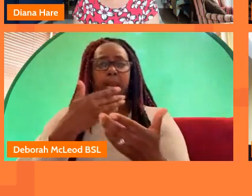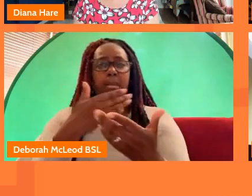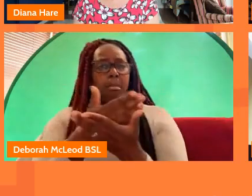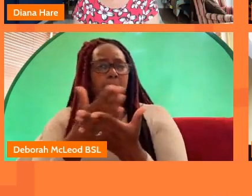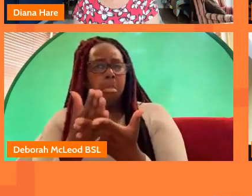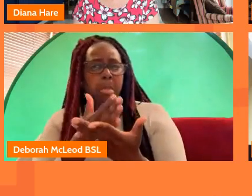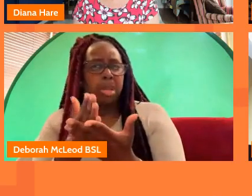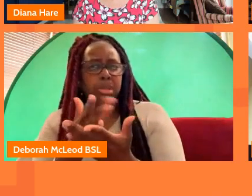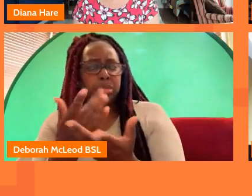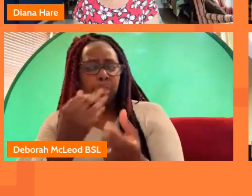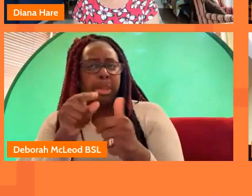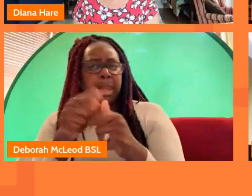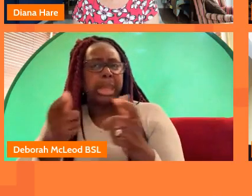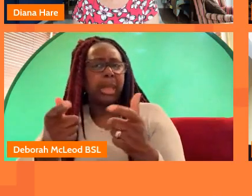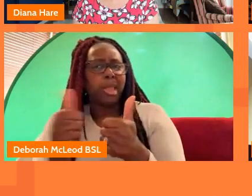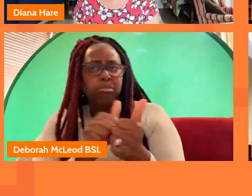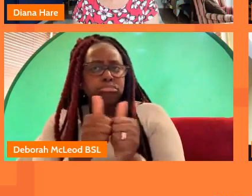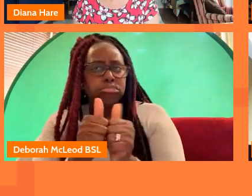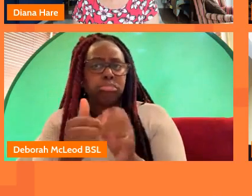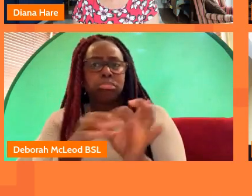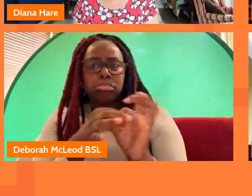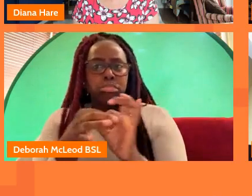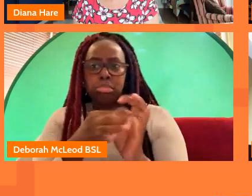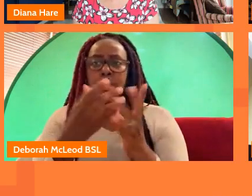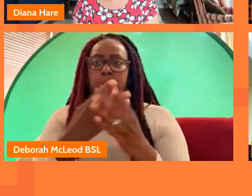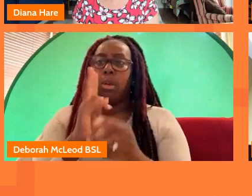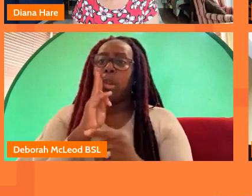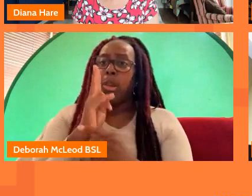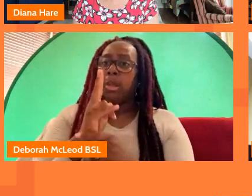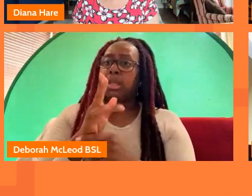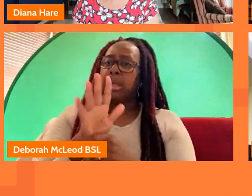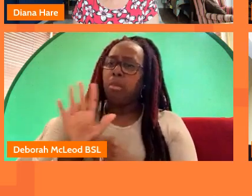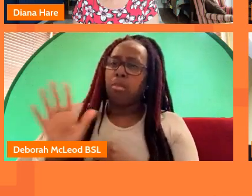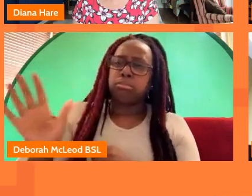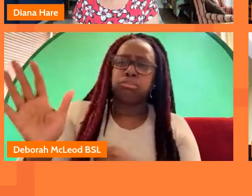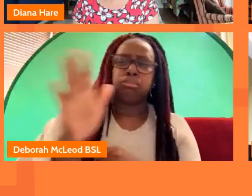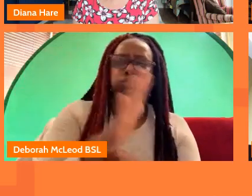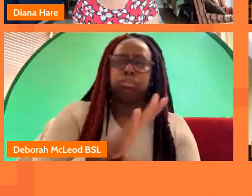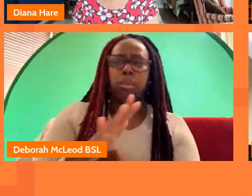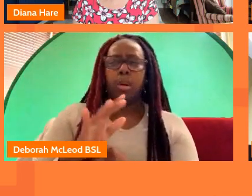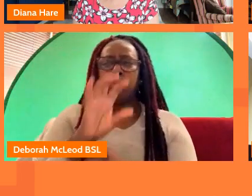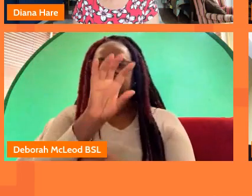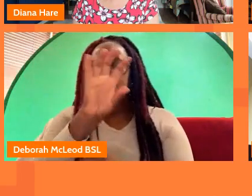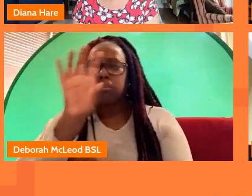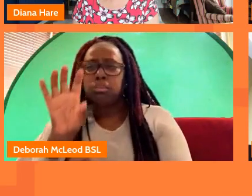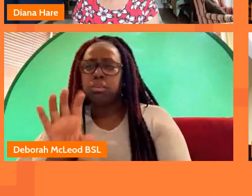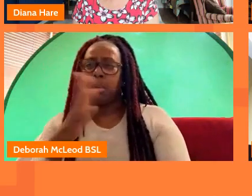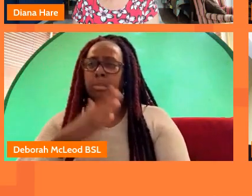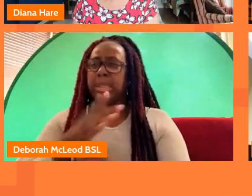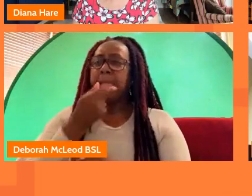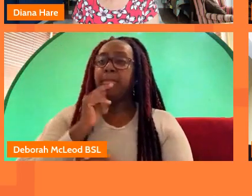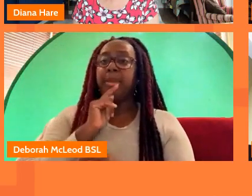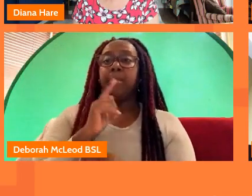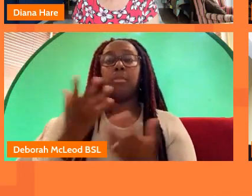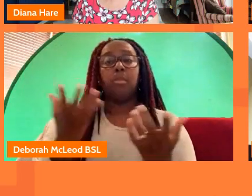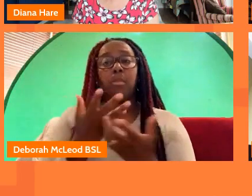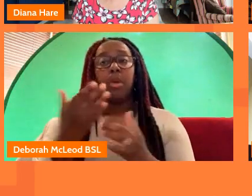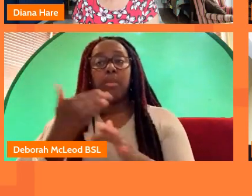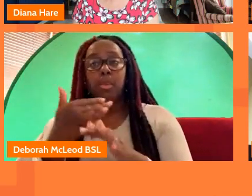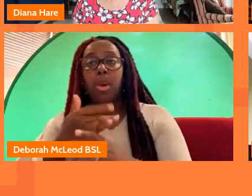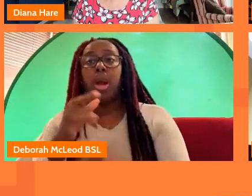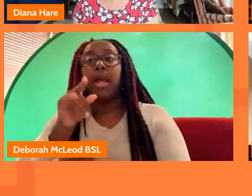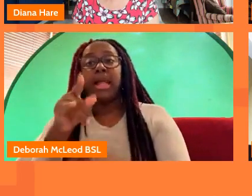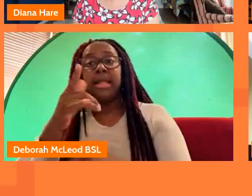because we you know we're looking at the whole country and so we need people who we know where we work with and we will try and go with their